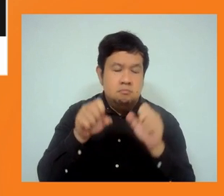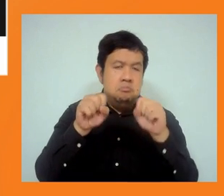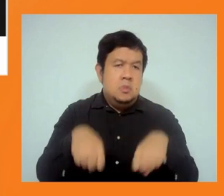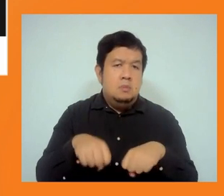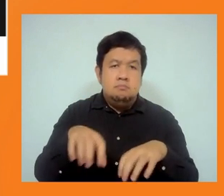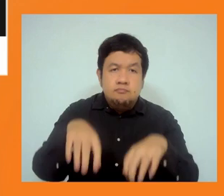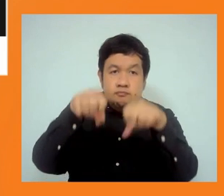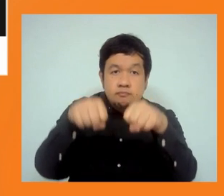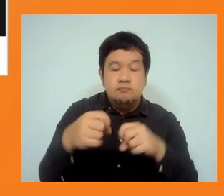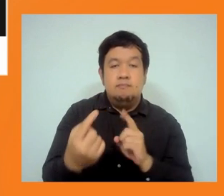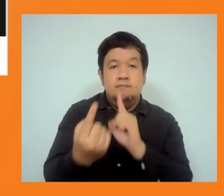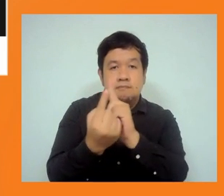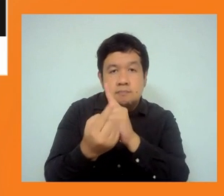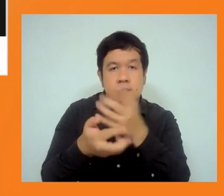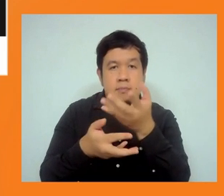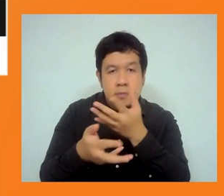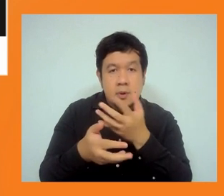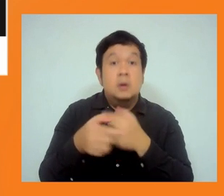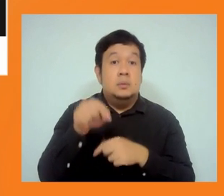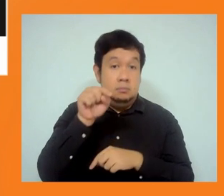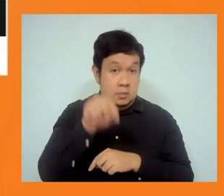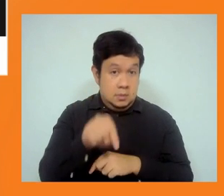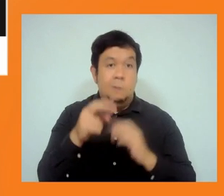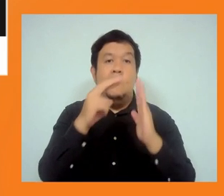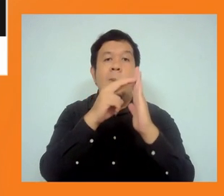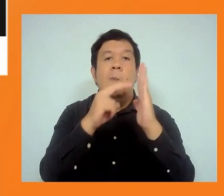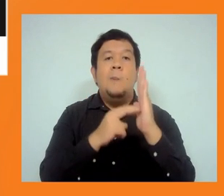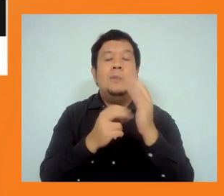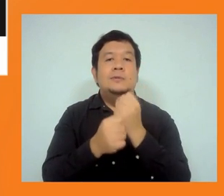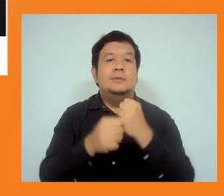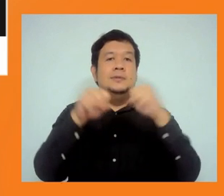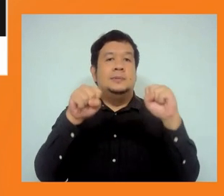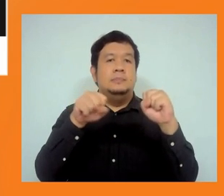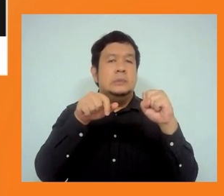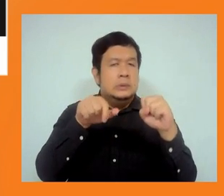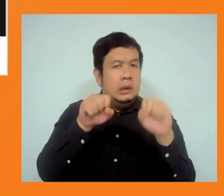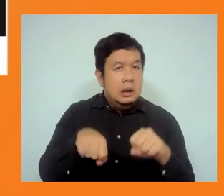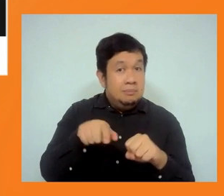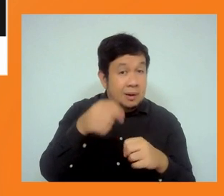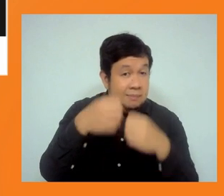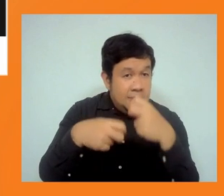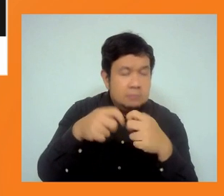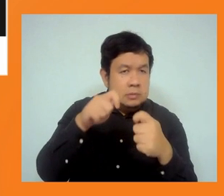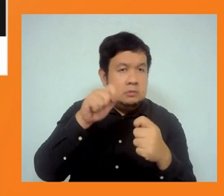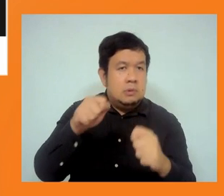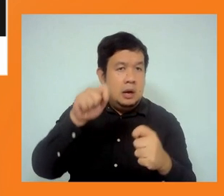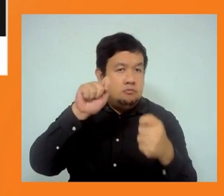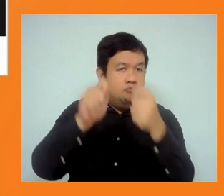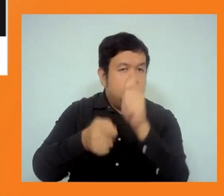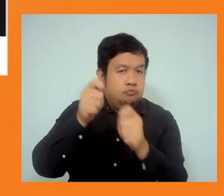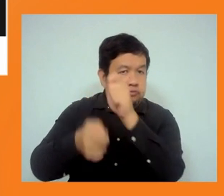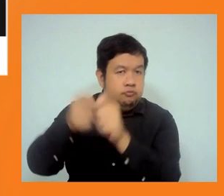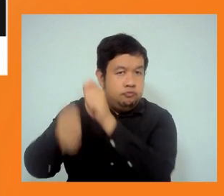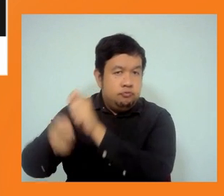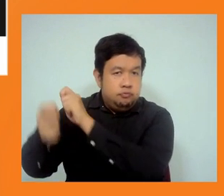of safeguards, adoption of necessary adjustments and mitigation measures. I understand this was a part of the discussion